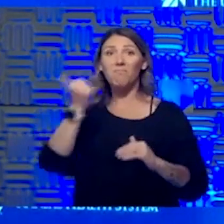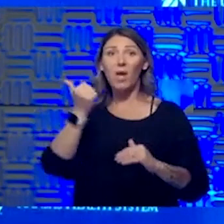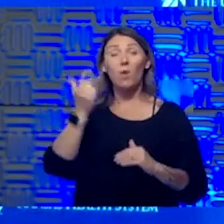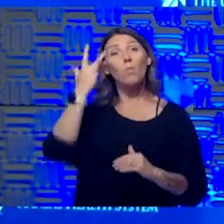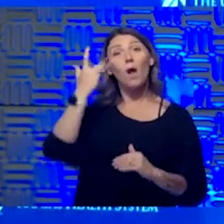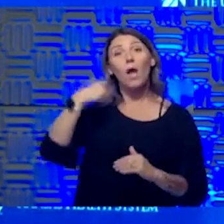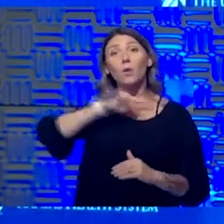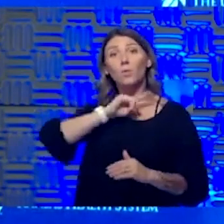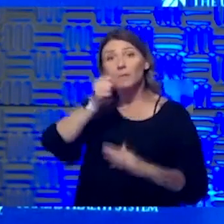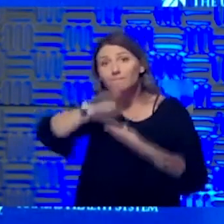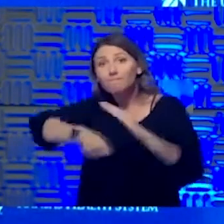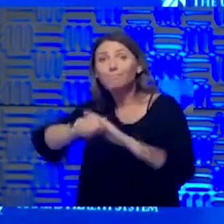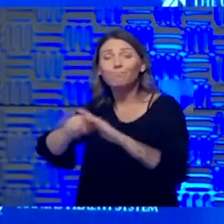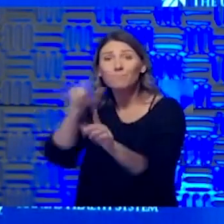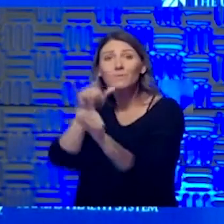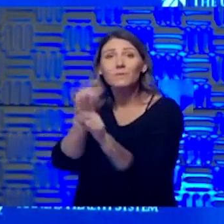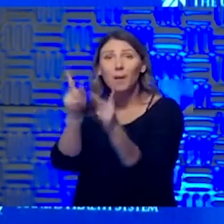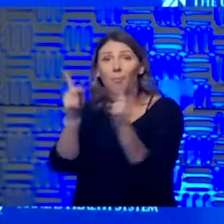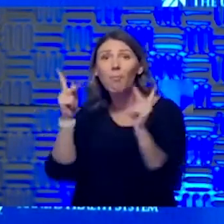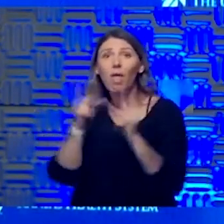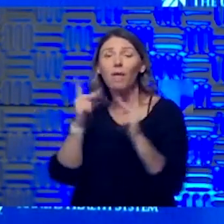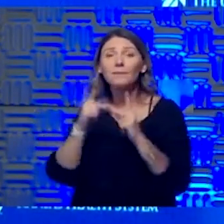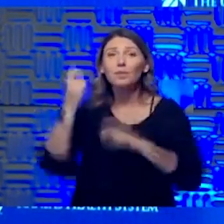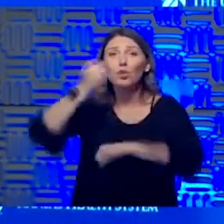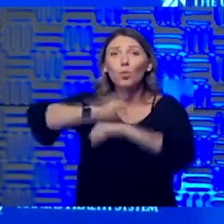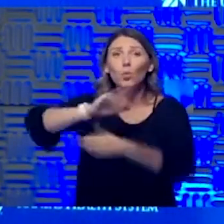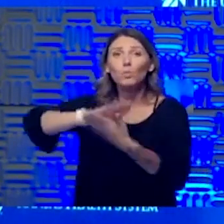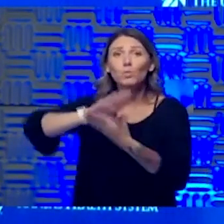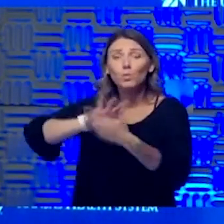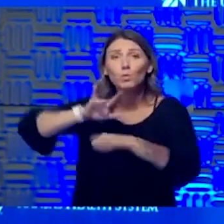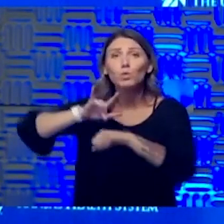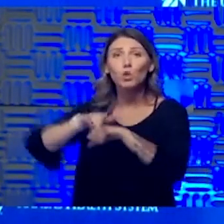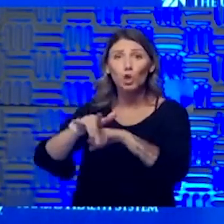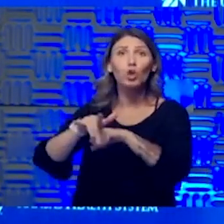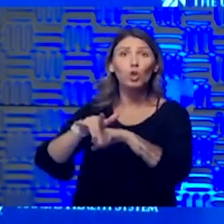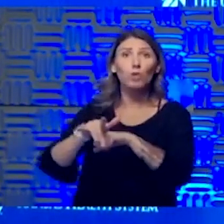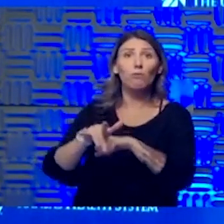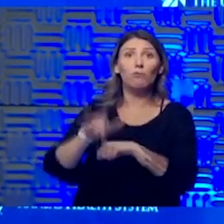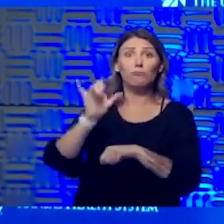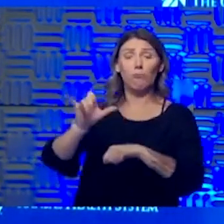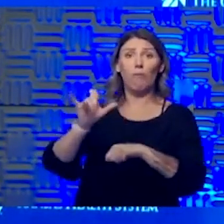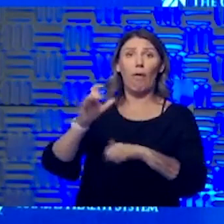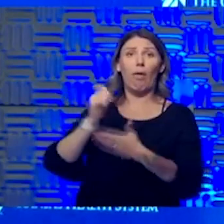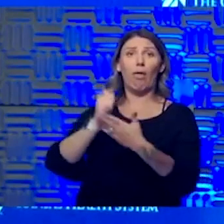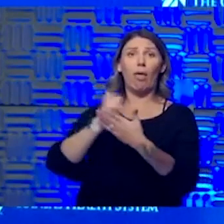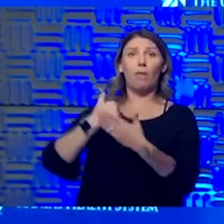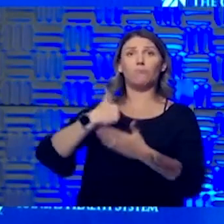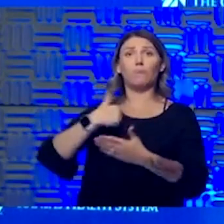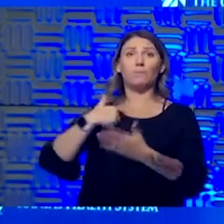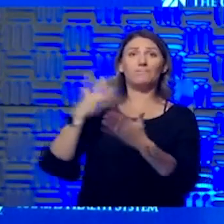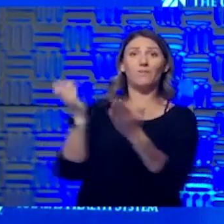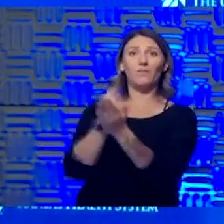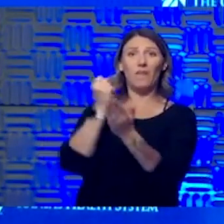place and closed schools earlier than St. Louis. And it does make a difference to do those things. So other questions.